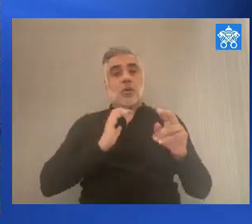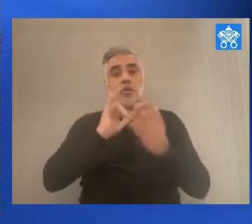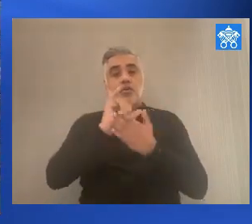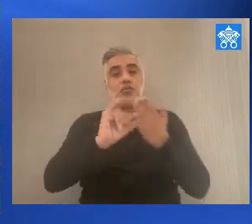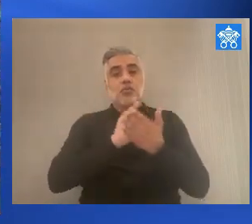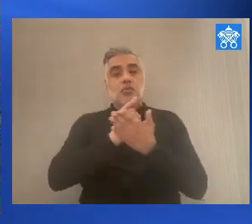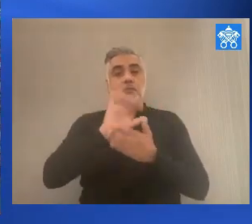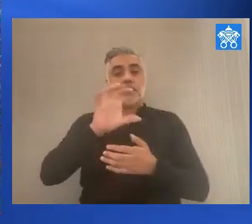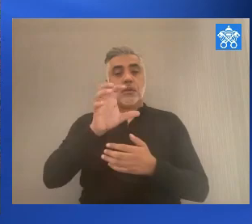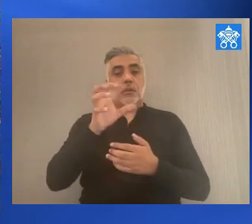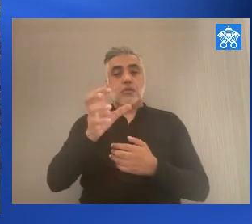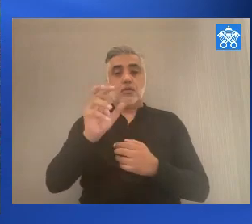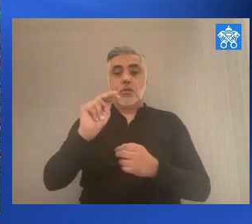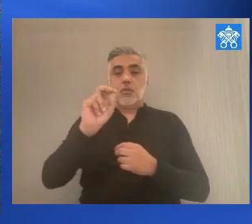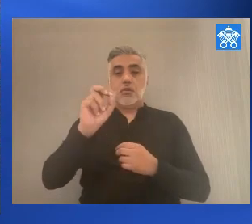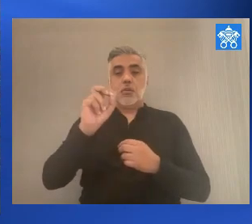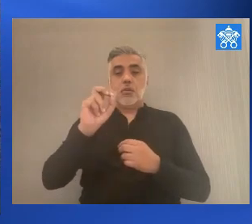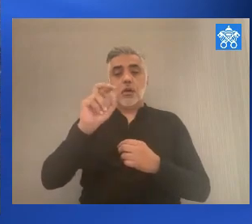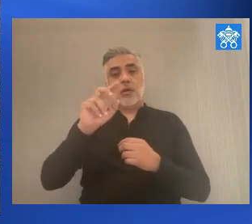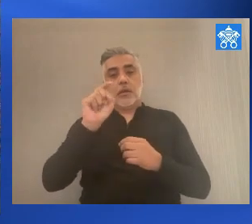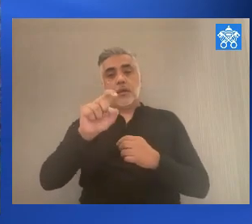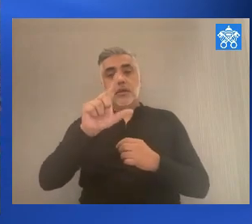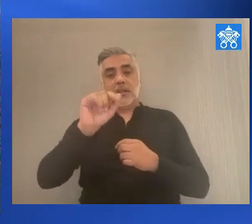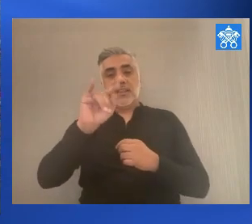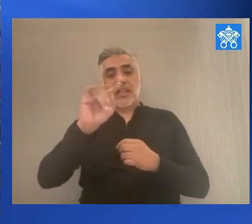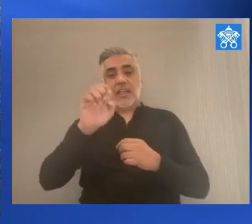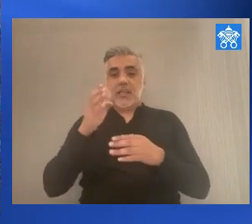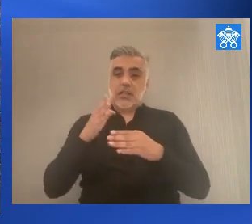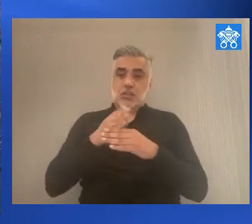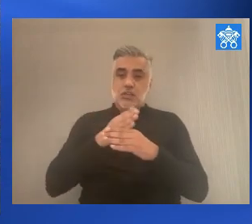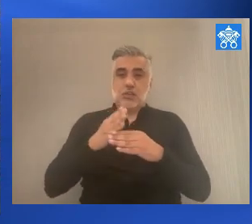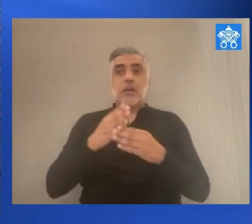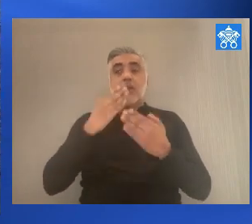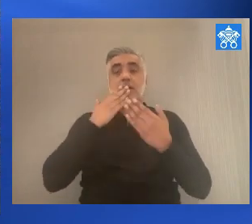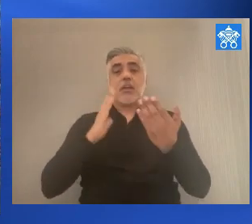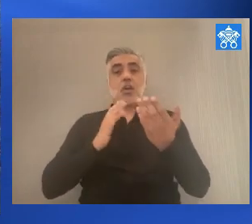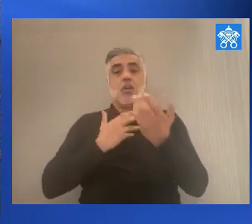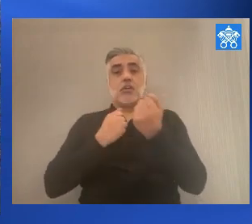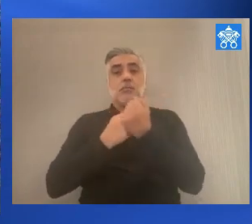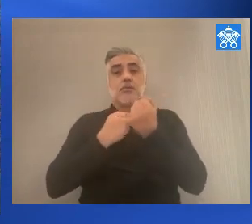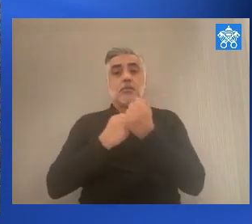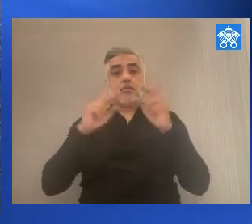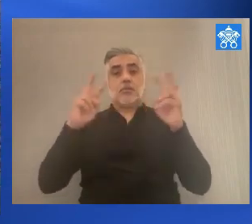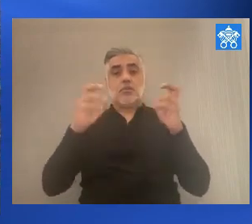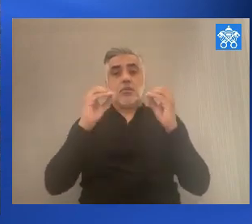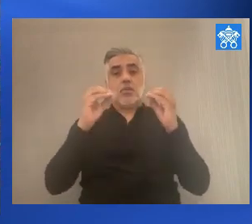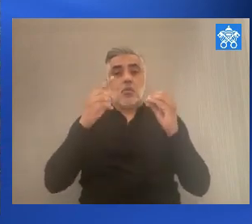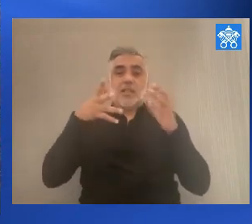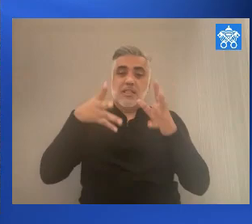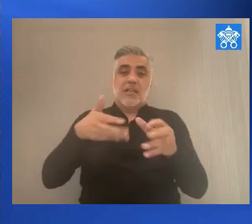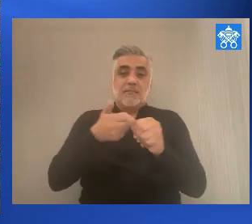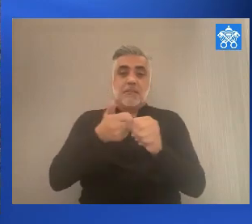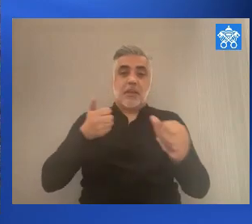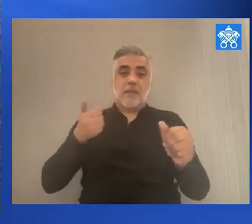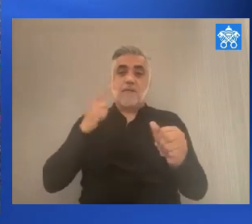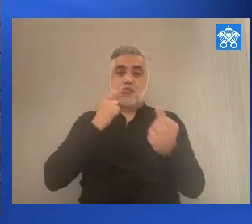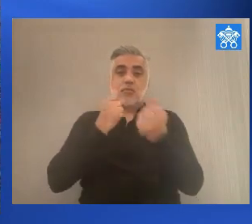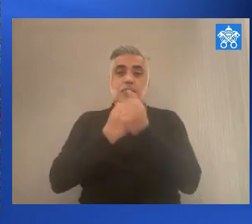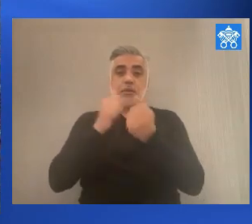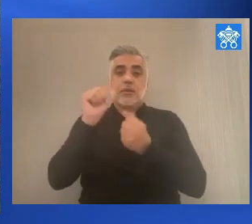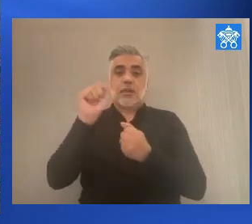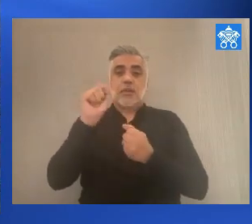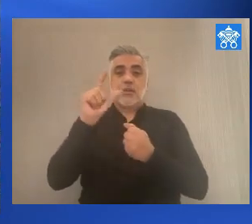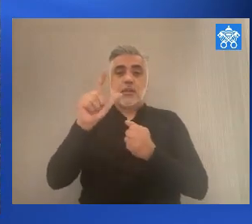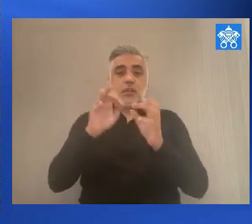Network, Shalom TV India, EWTN Television, Salt and Light TV, at Madoshan TV, Luminous Radio, and